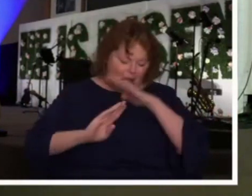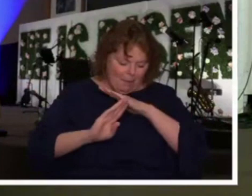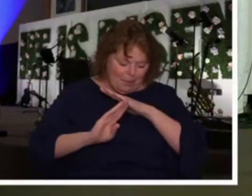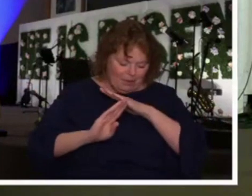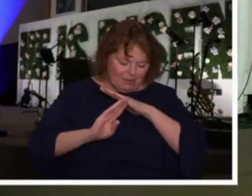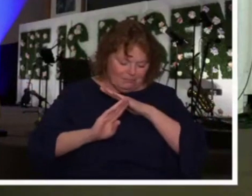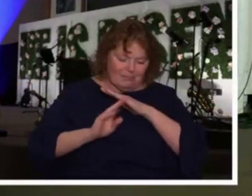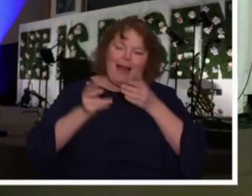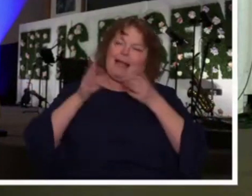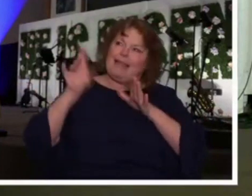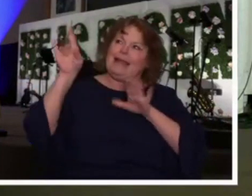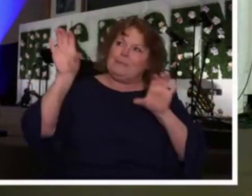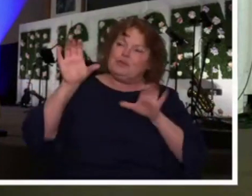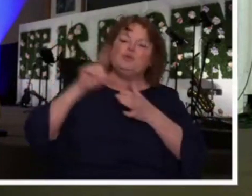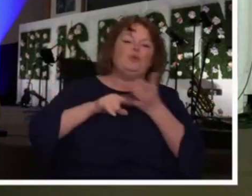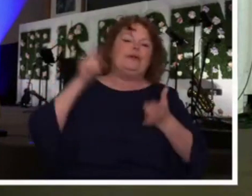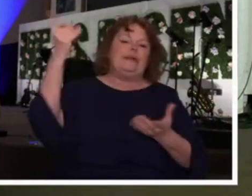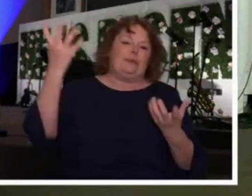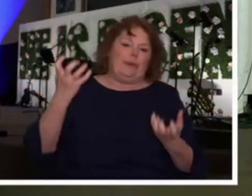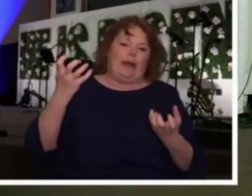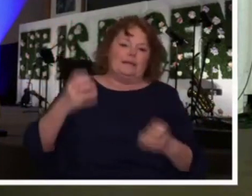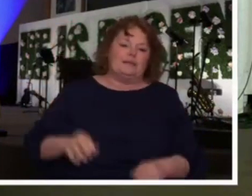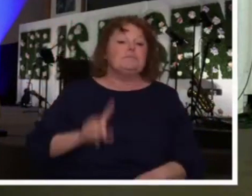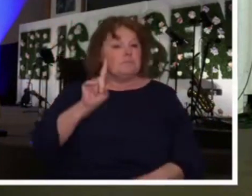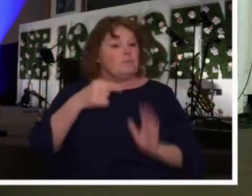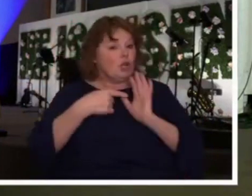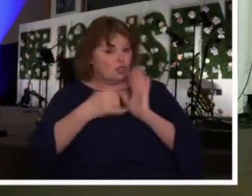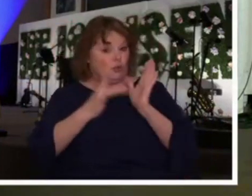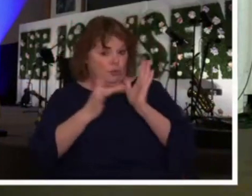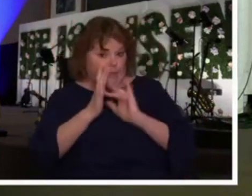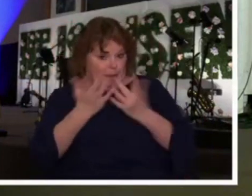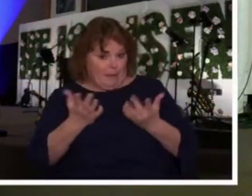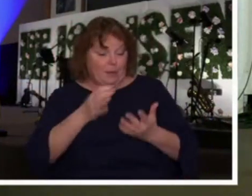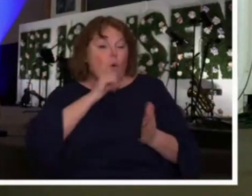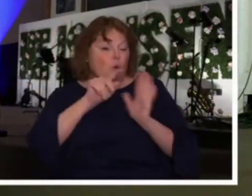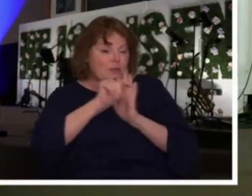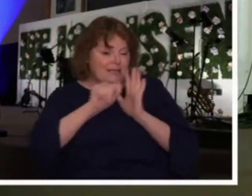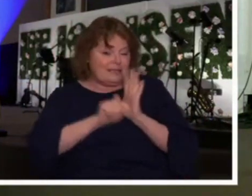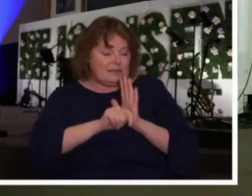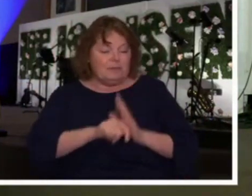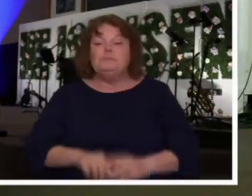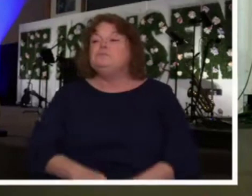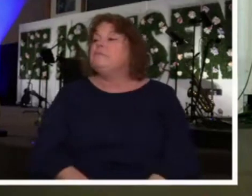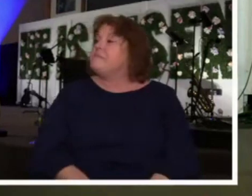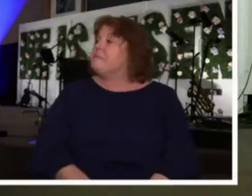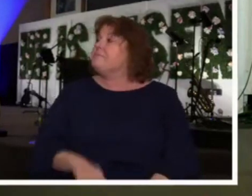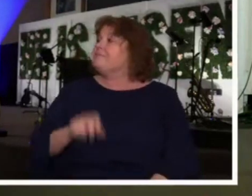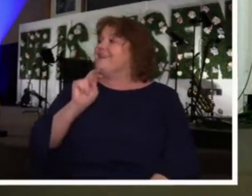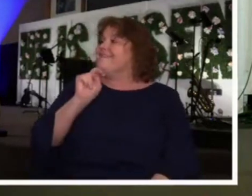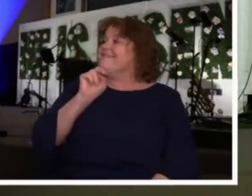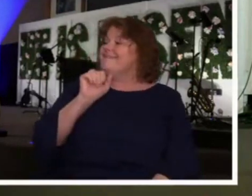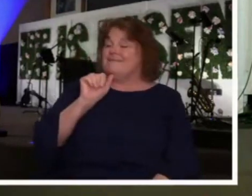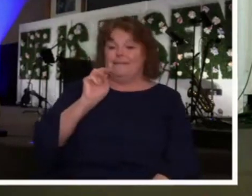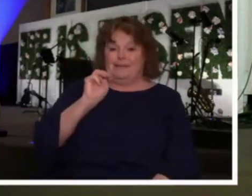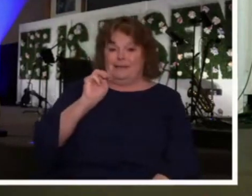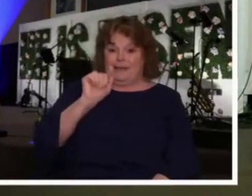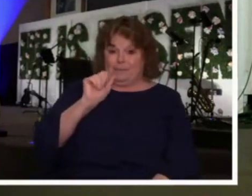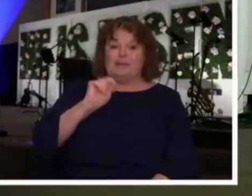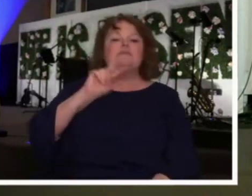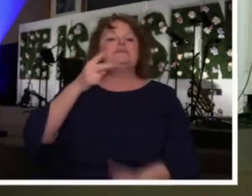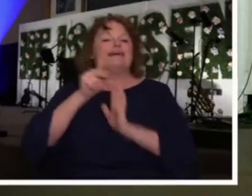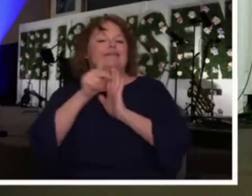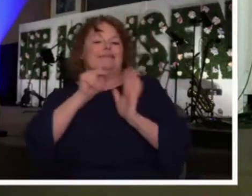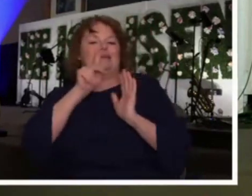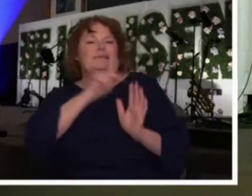And as we look at Scripture, I want to show you an account where this is true from the Old Testament. The story of Naaman in 2 Kings chapter 5